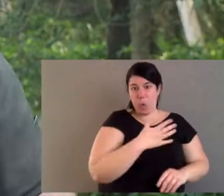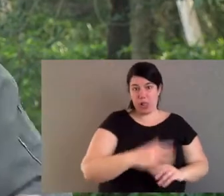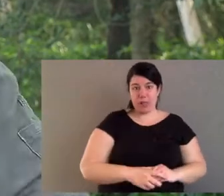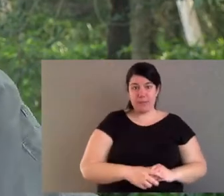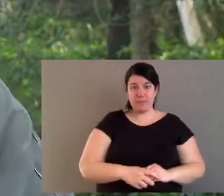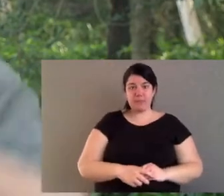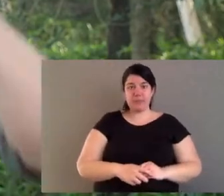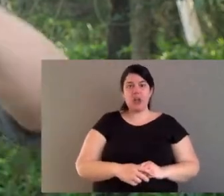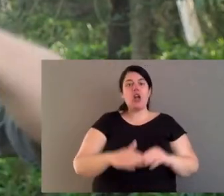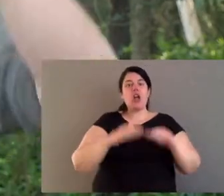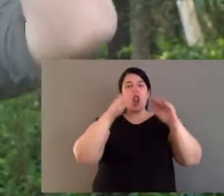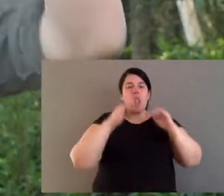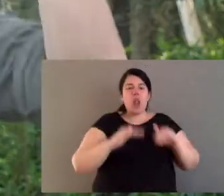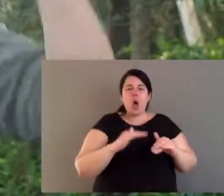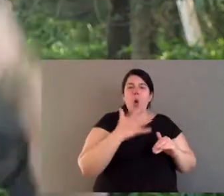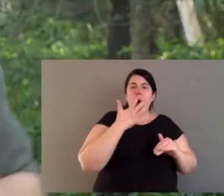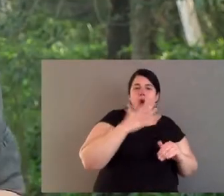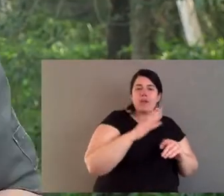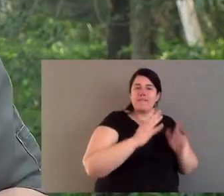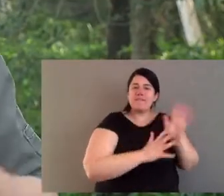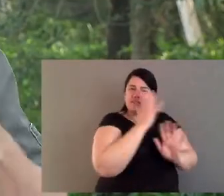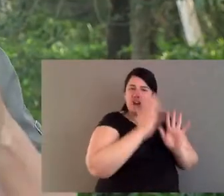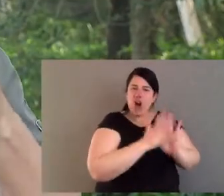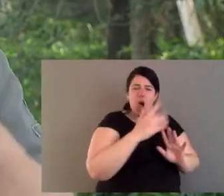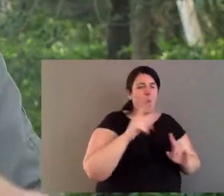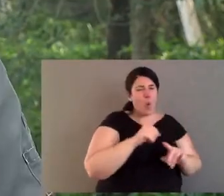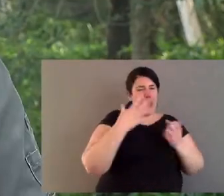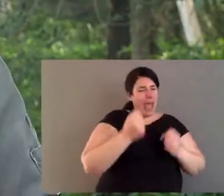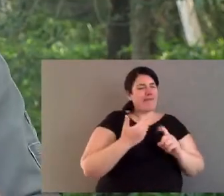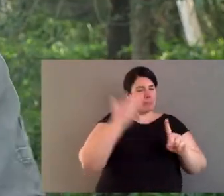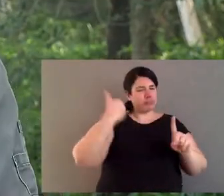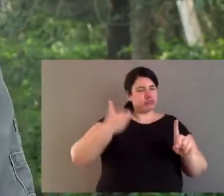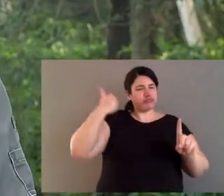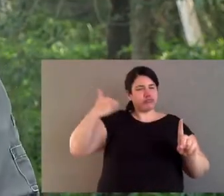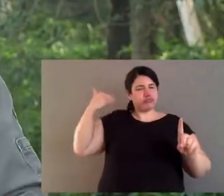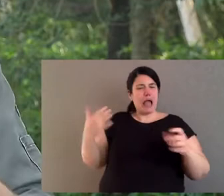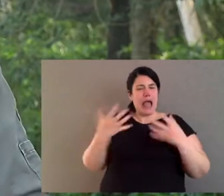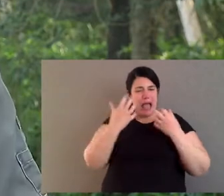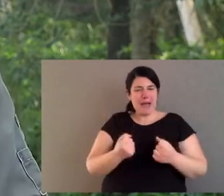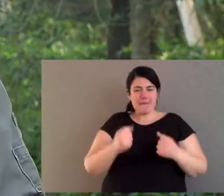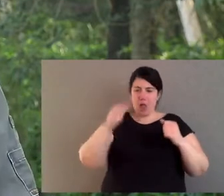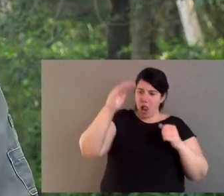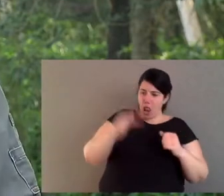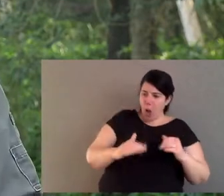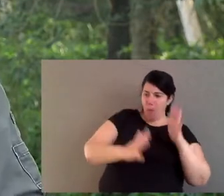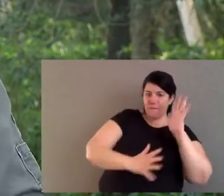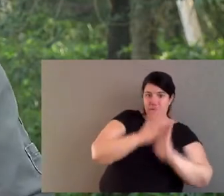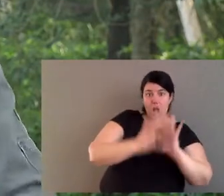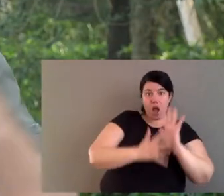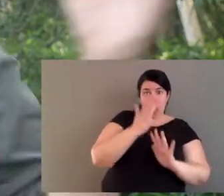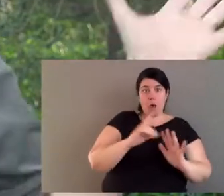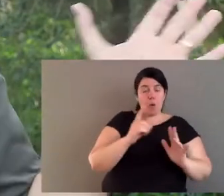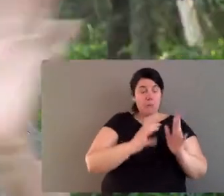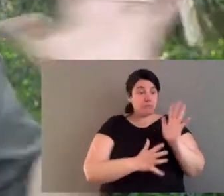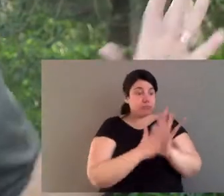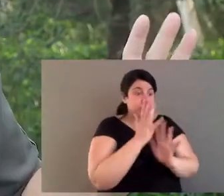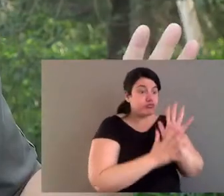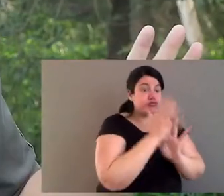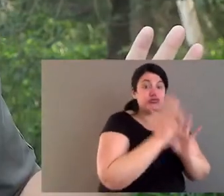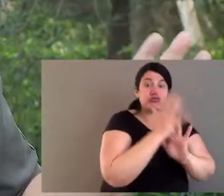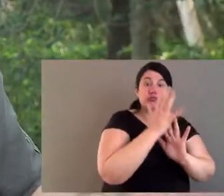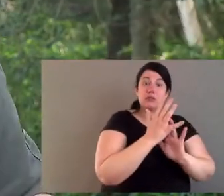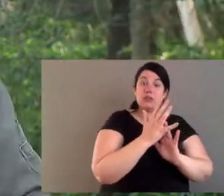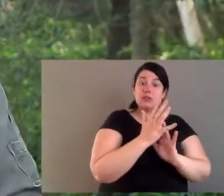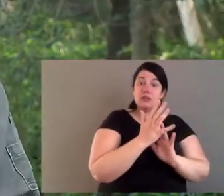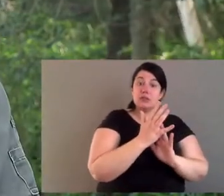of the food, the grasses to the bushes to the trees. Now, a low-intensity fire, which is what Australia has been used to for all of